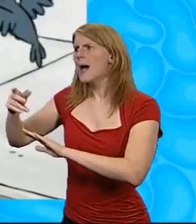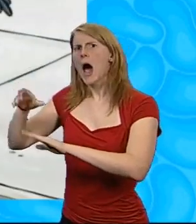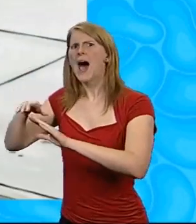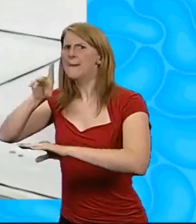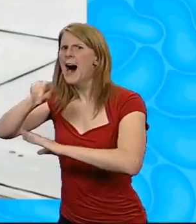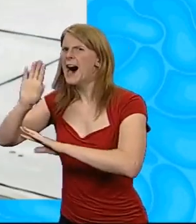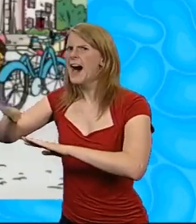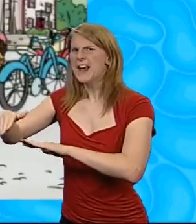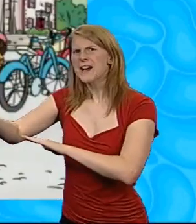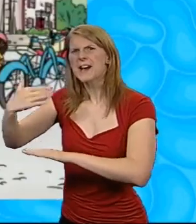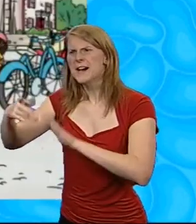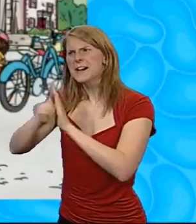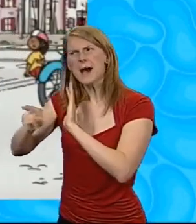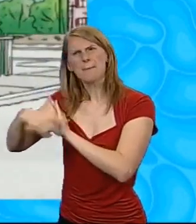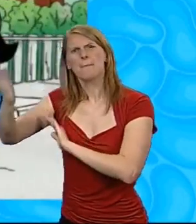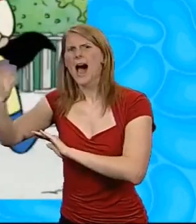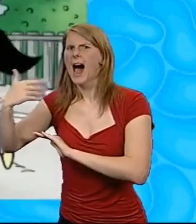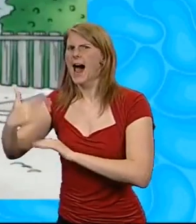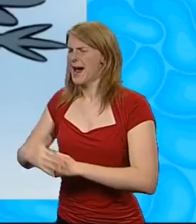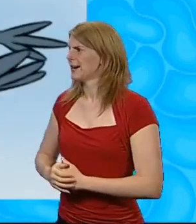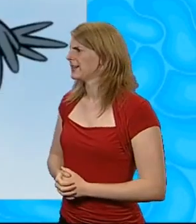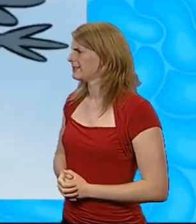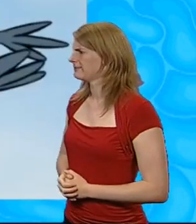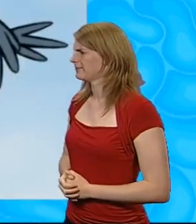Hey, come back here with my timer!